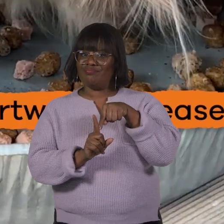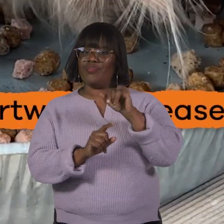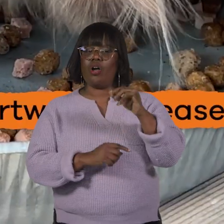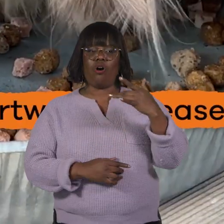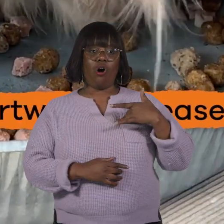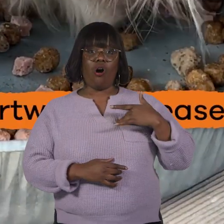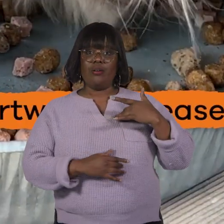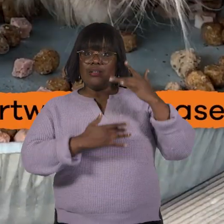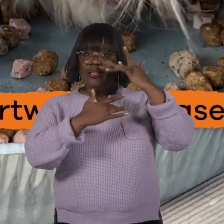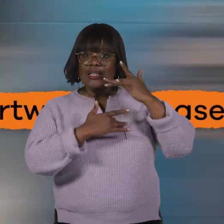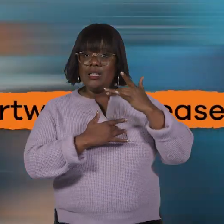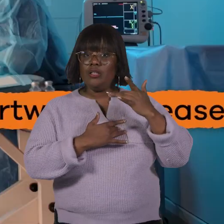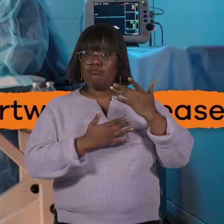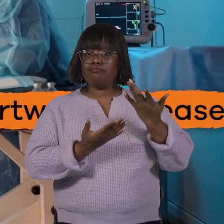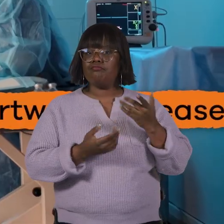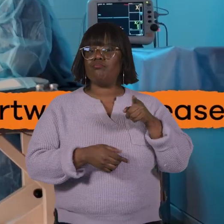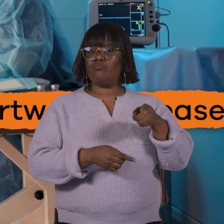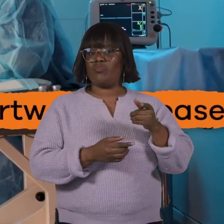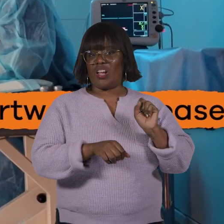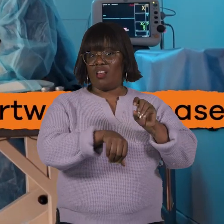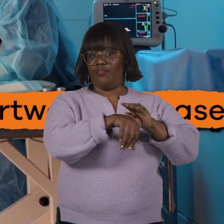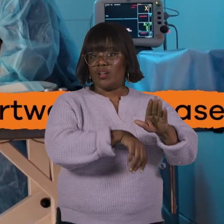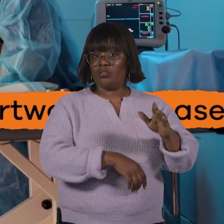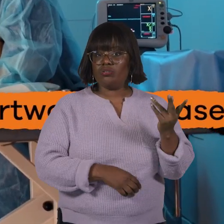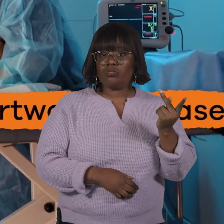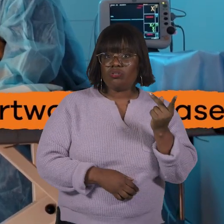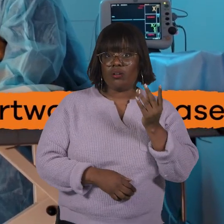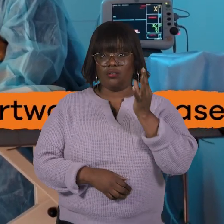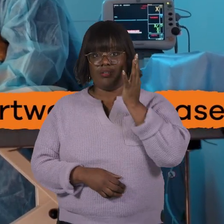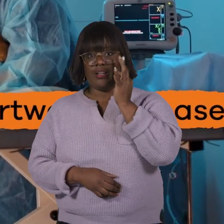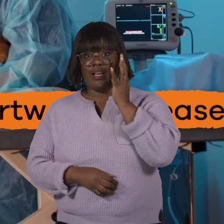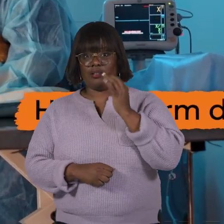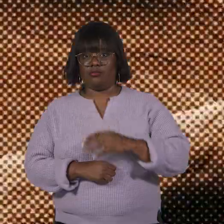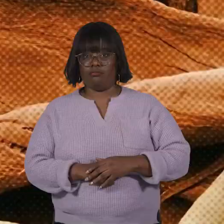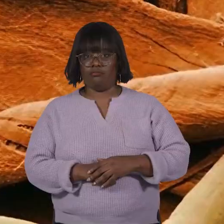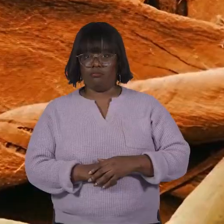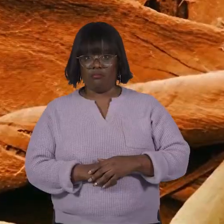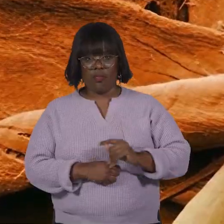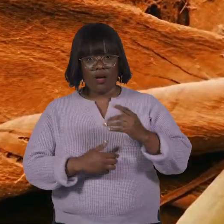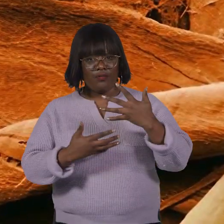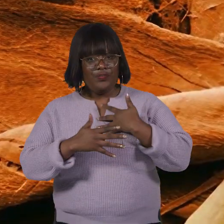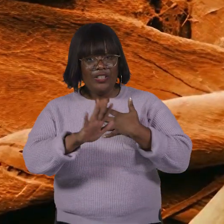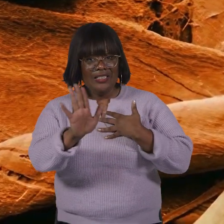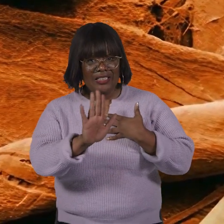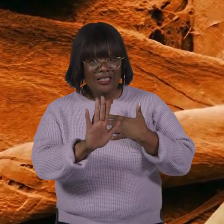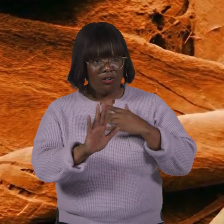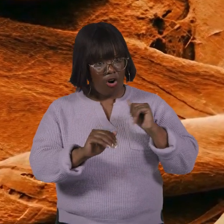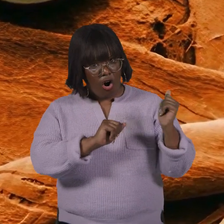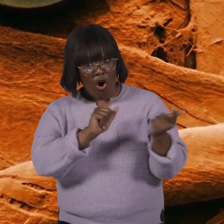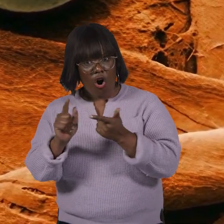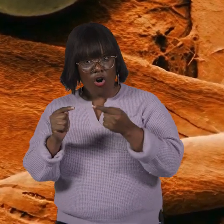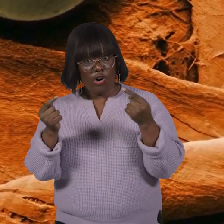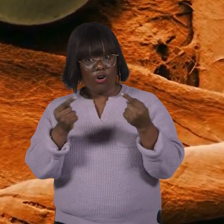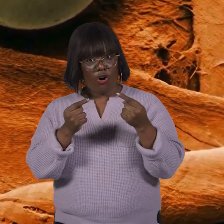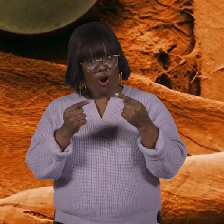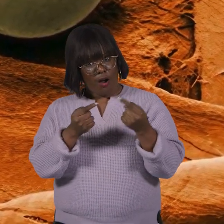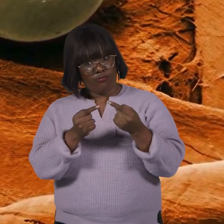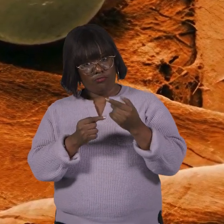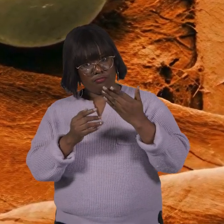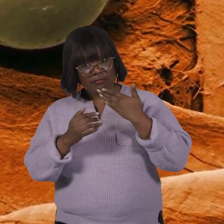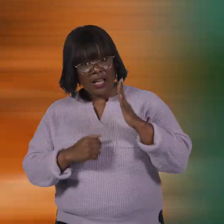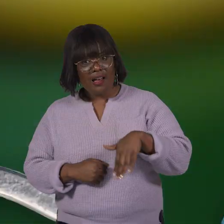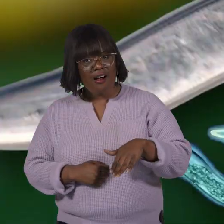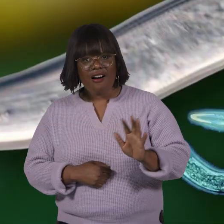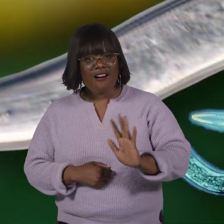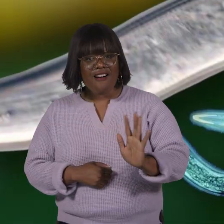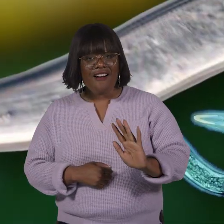is heartworm disease, which affects dogs and cats. But never fear! Not all nematodes are harmful.